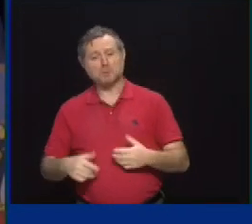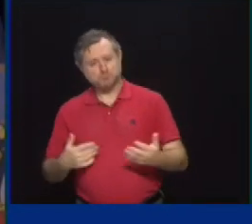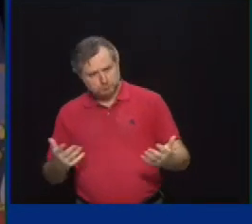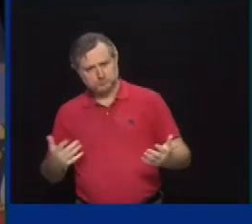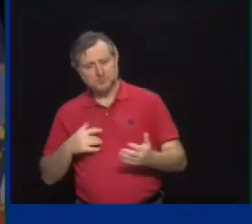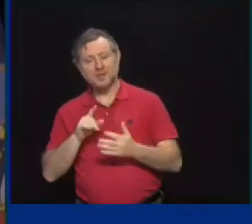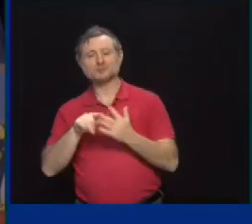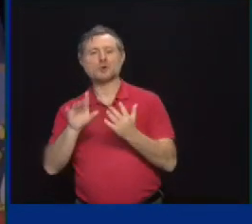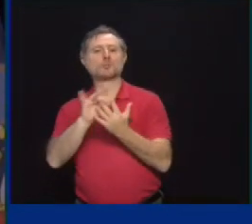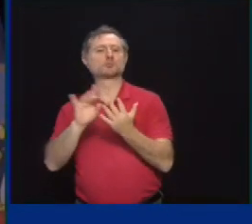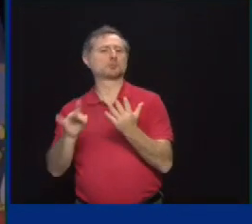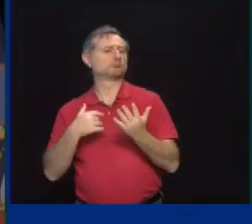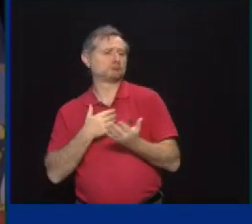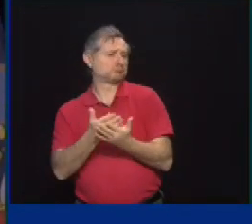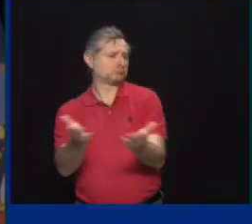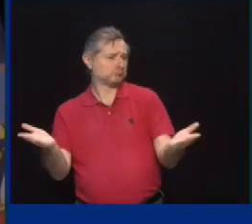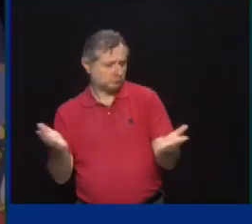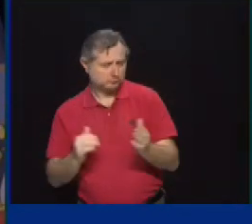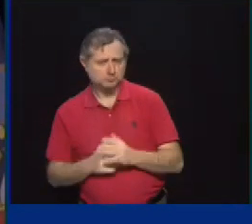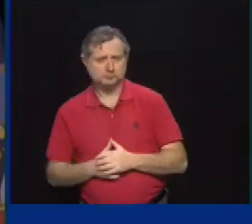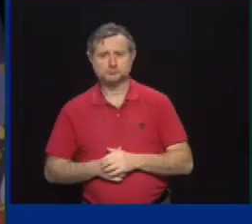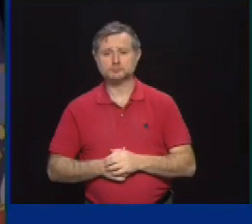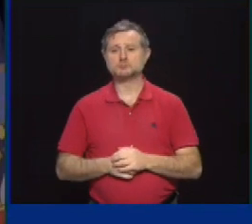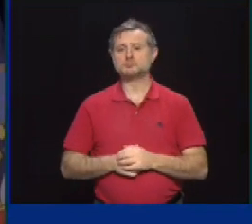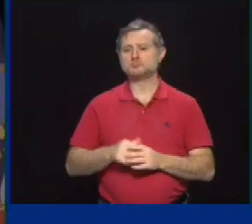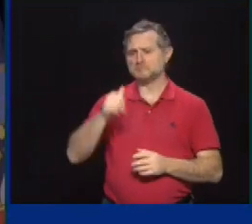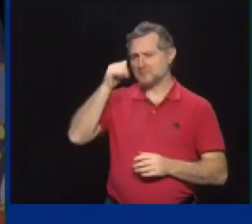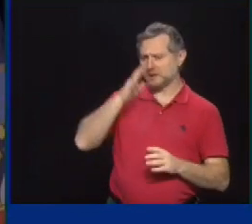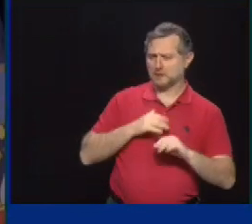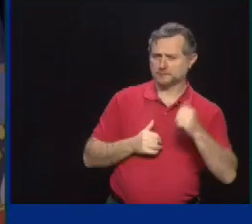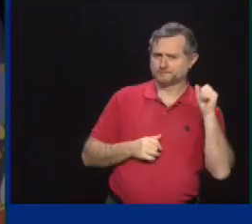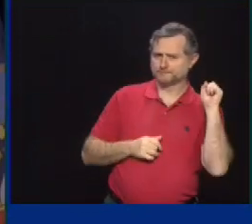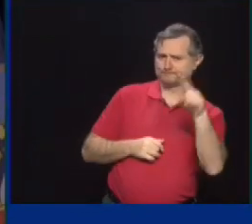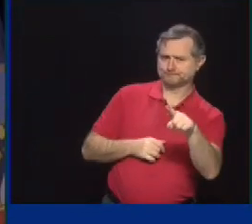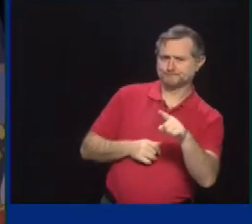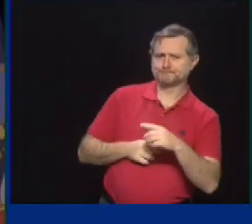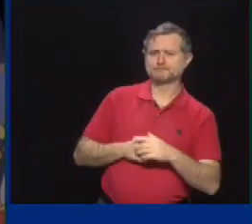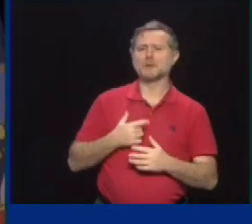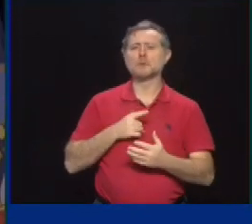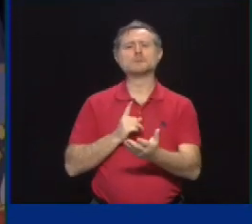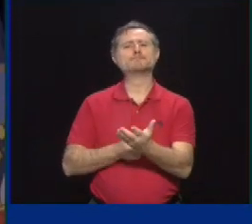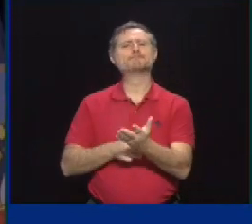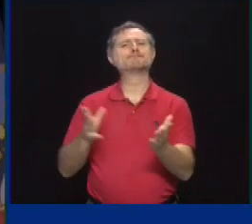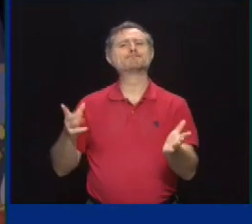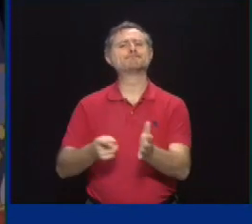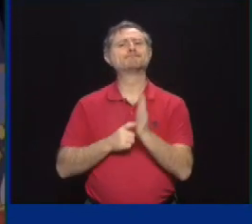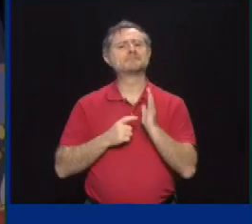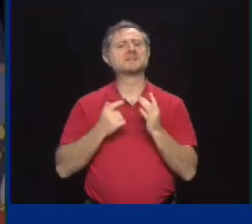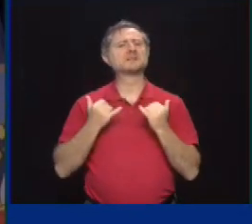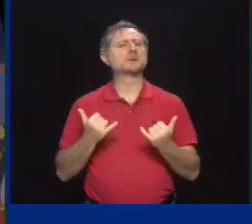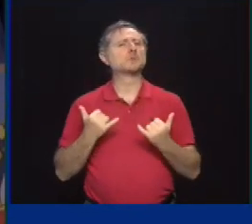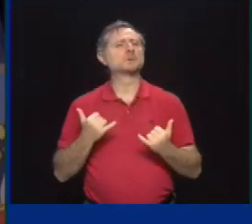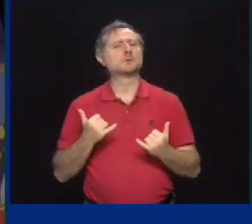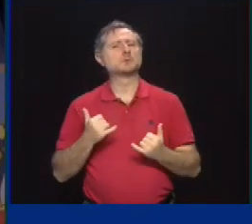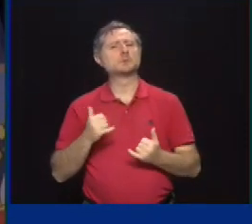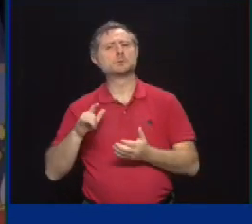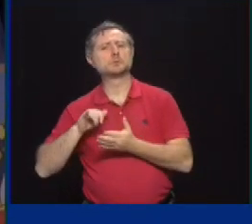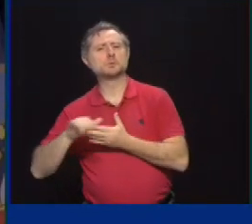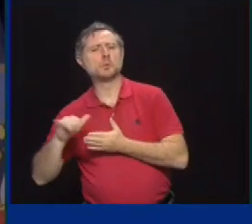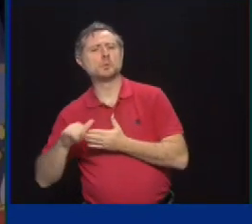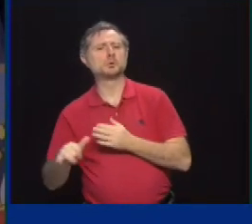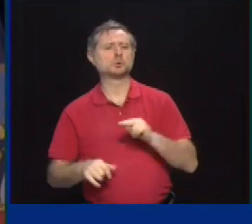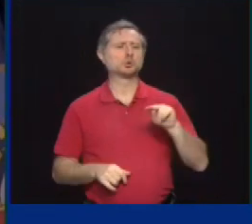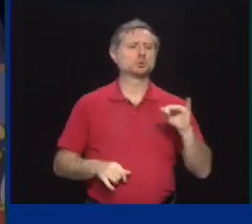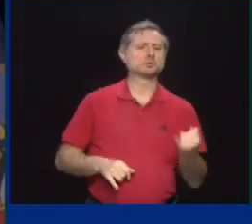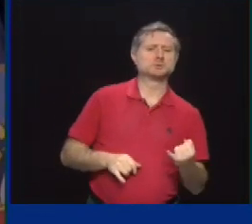talking about vaccine mandates, there's a wide disparity right now between New York's regulations and New Jersey's regulations when it comes to workers,